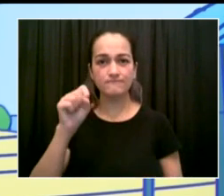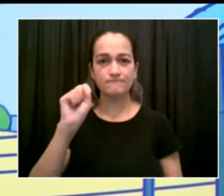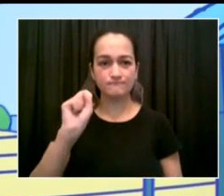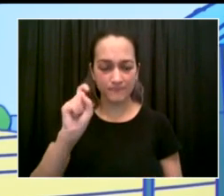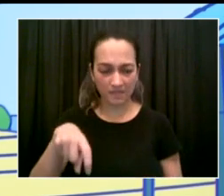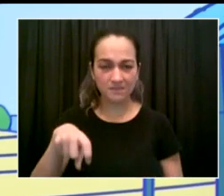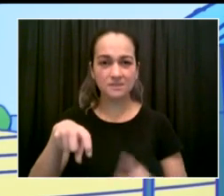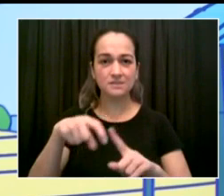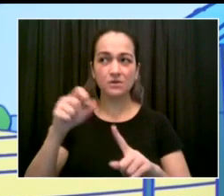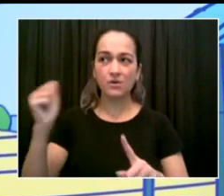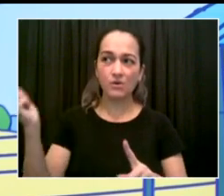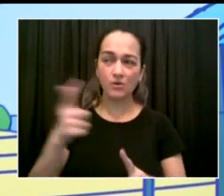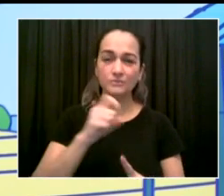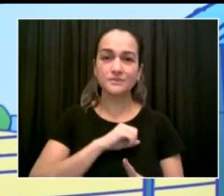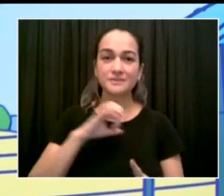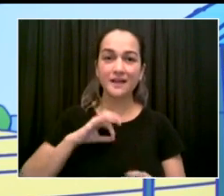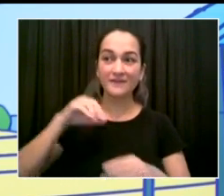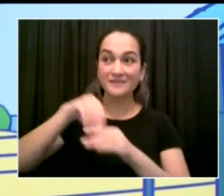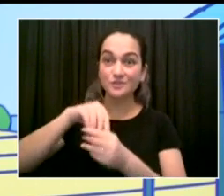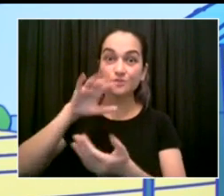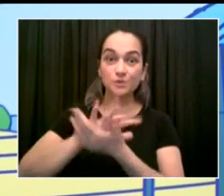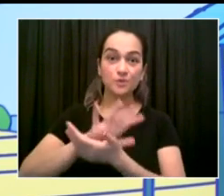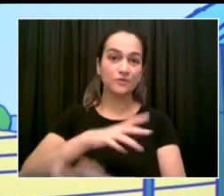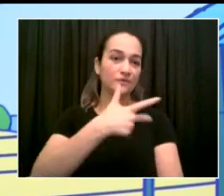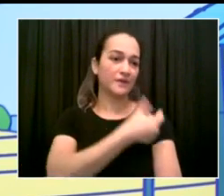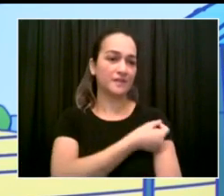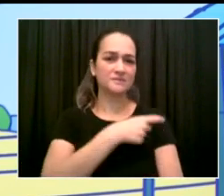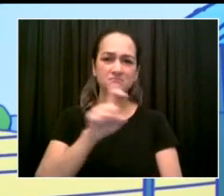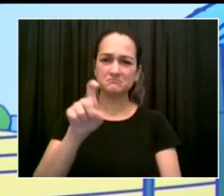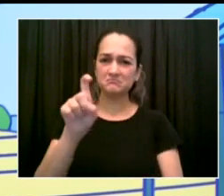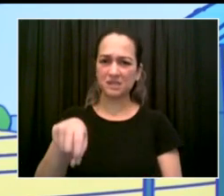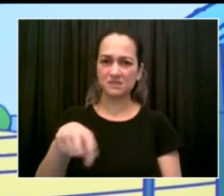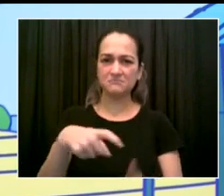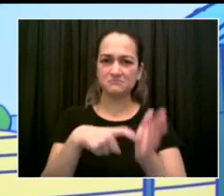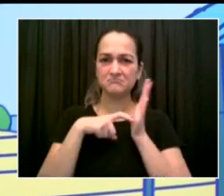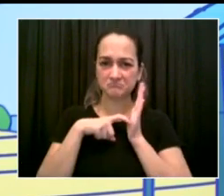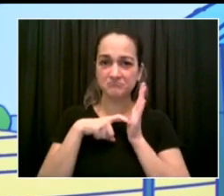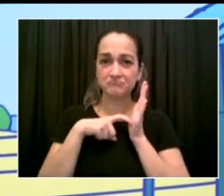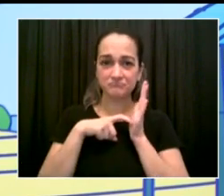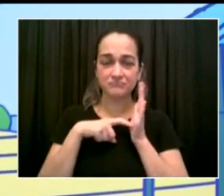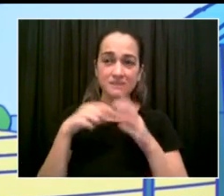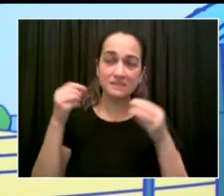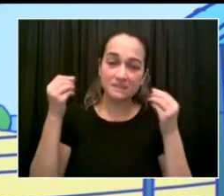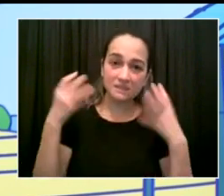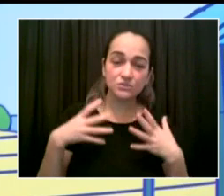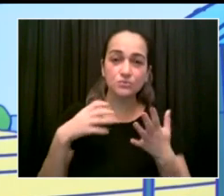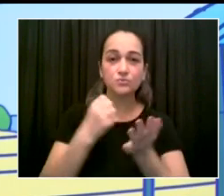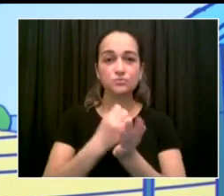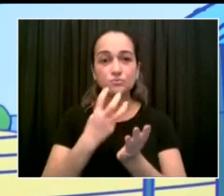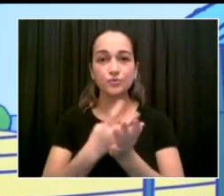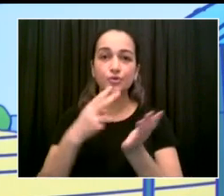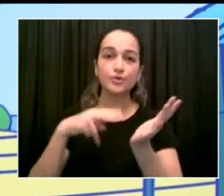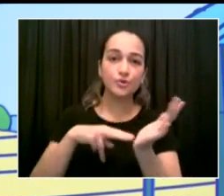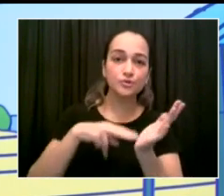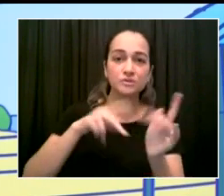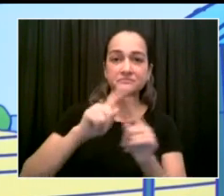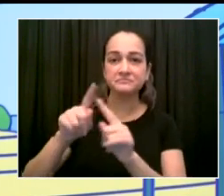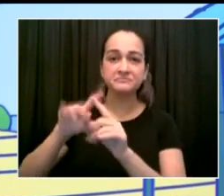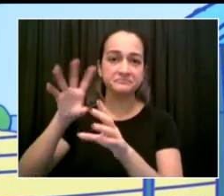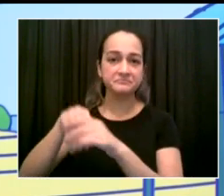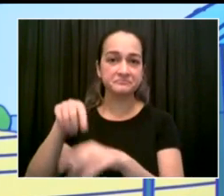Now, we also know our kids absolutely, desperately must be back in school for their